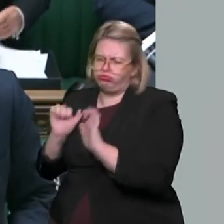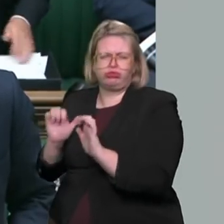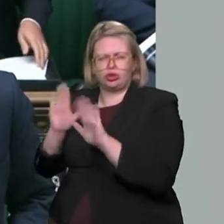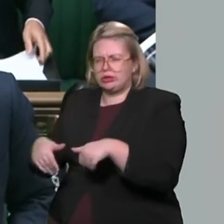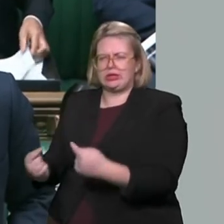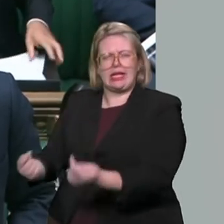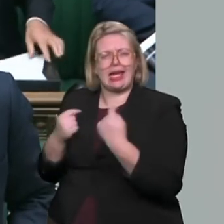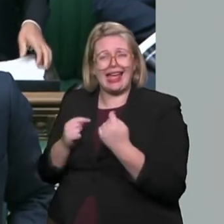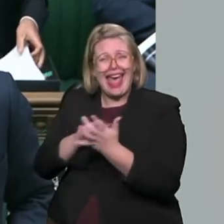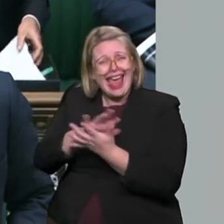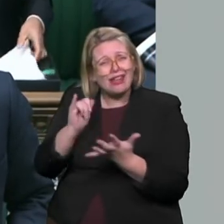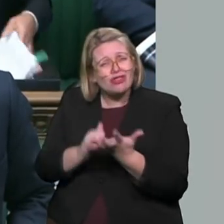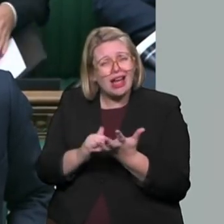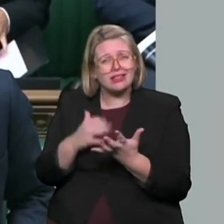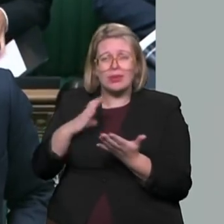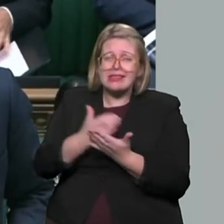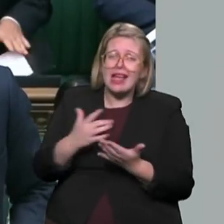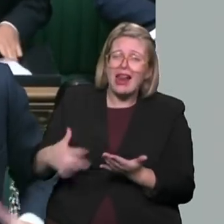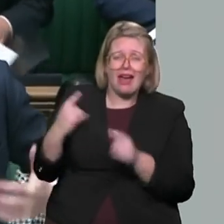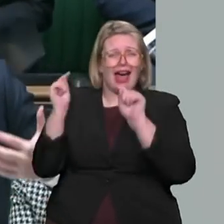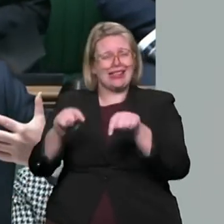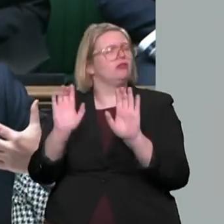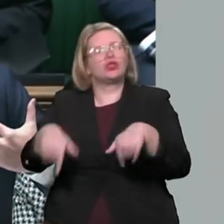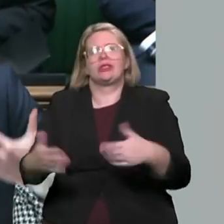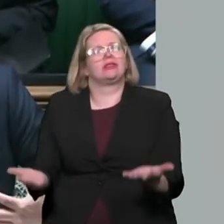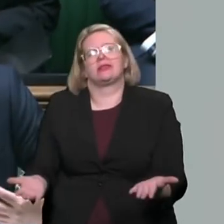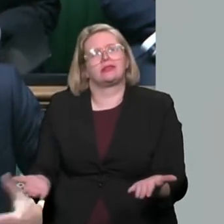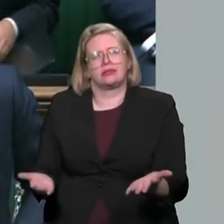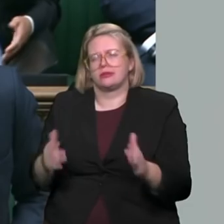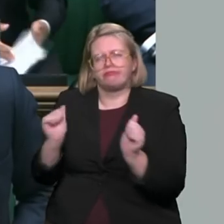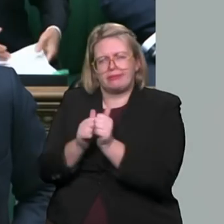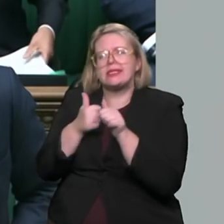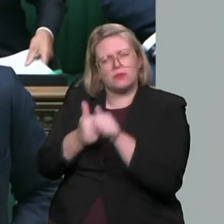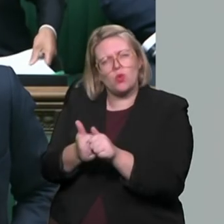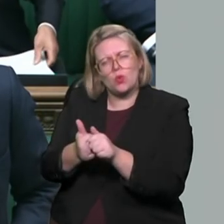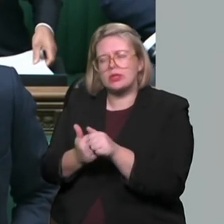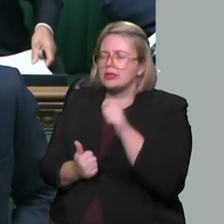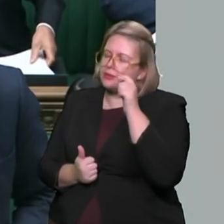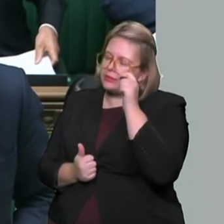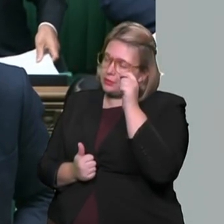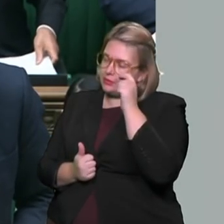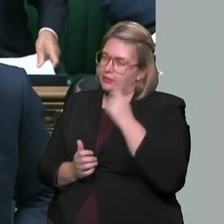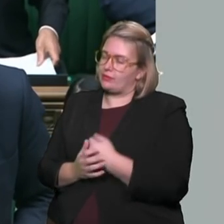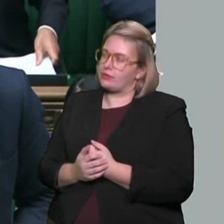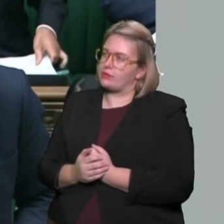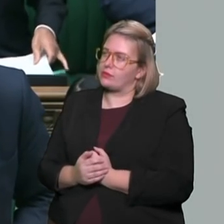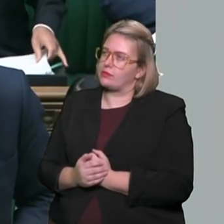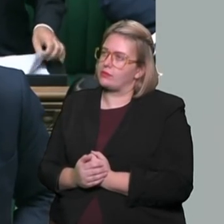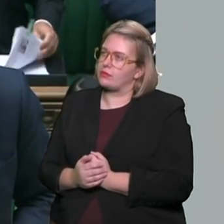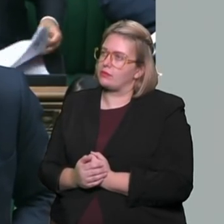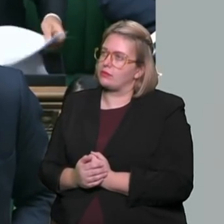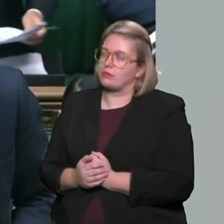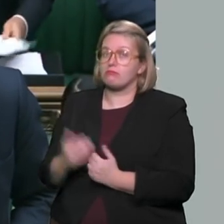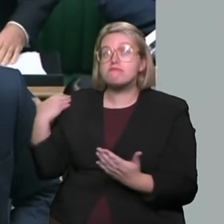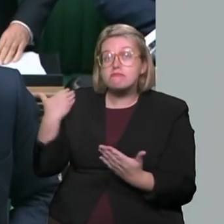save people and help people in their lives. What we have already done is to toughen the